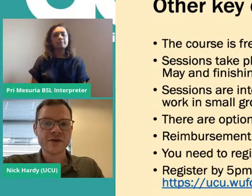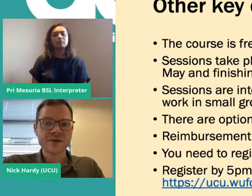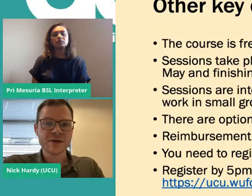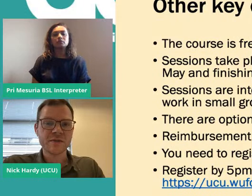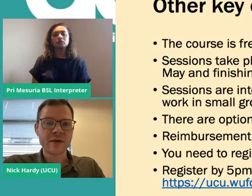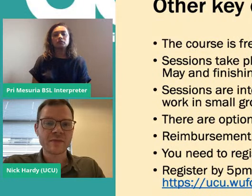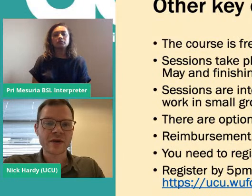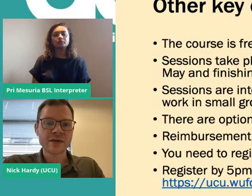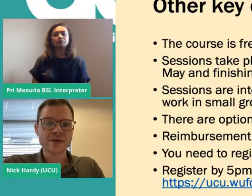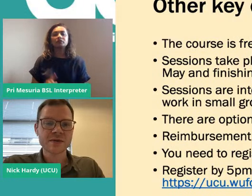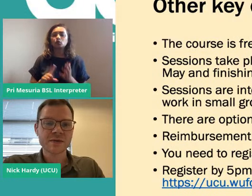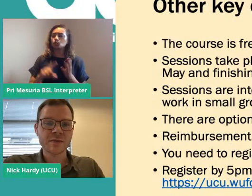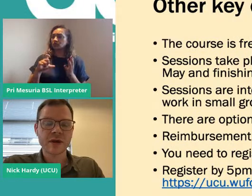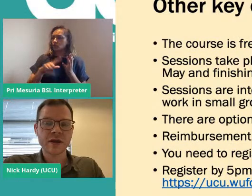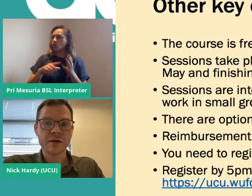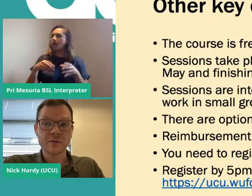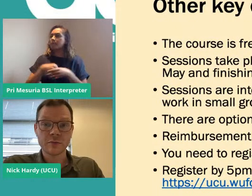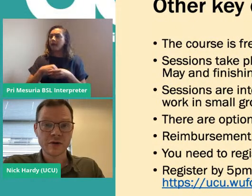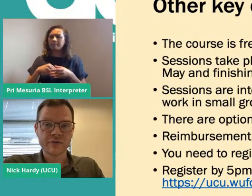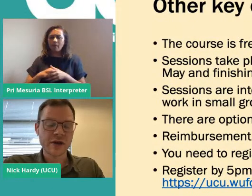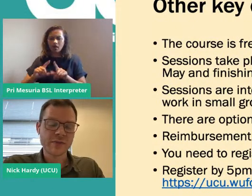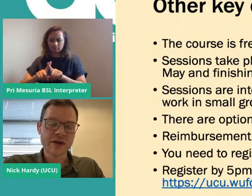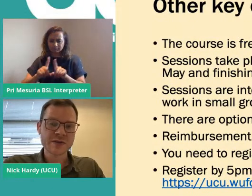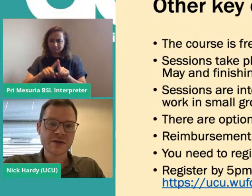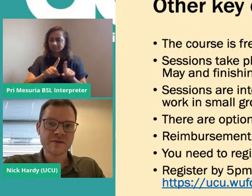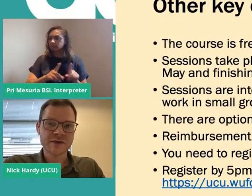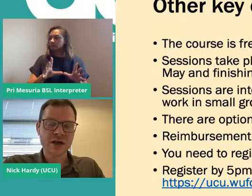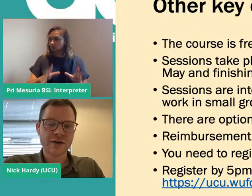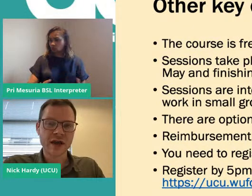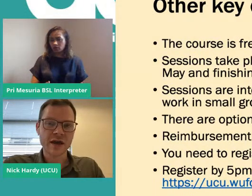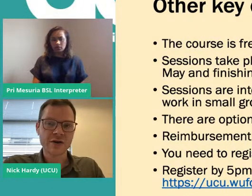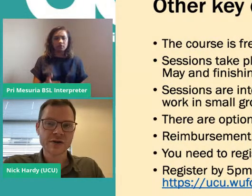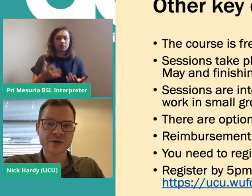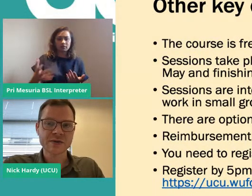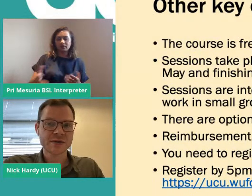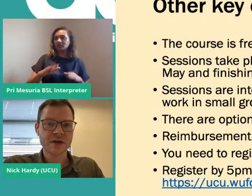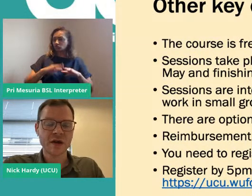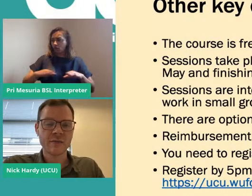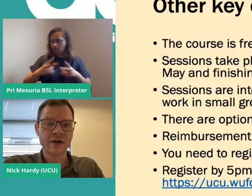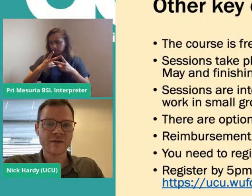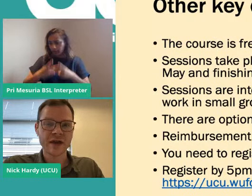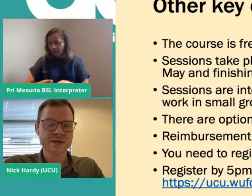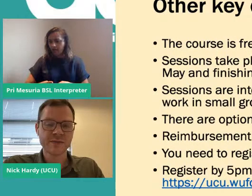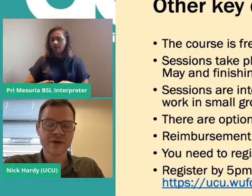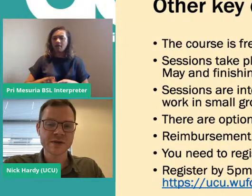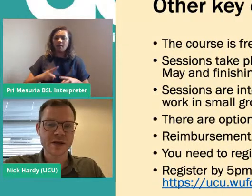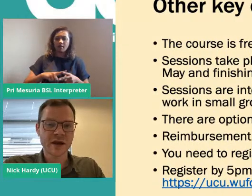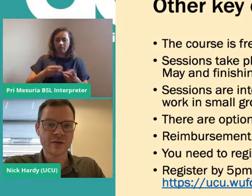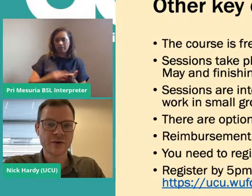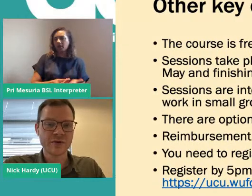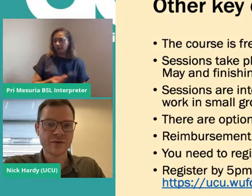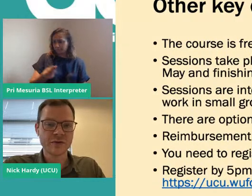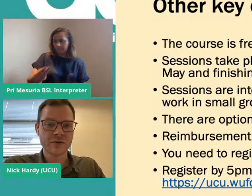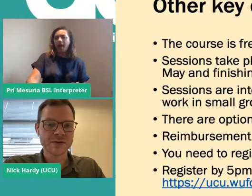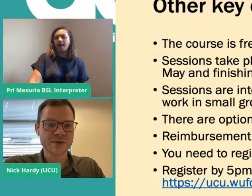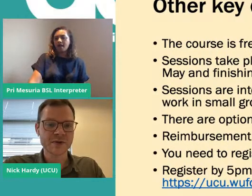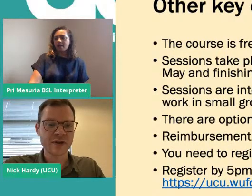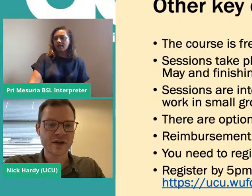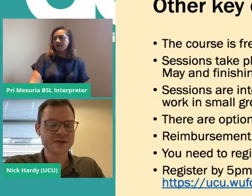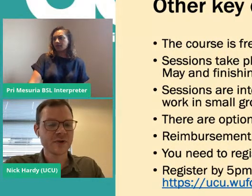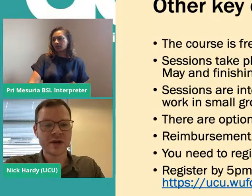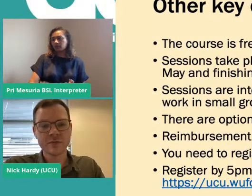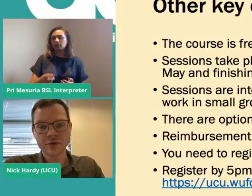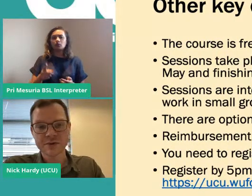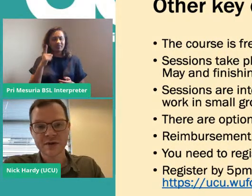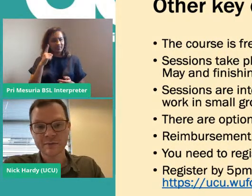Again, for UCU members, we will reimburse you for childcare costs if that's something that's going to help you do the course